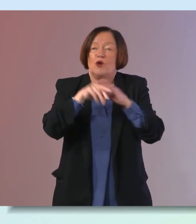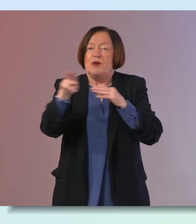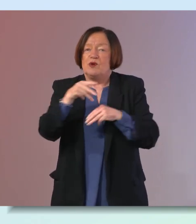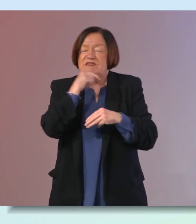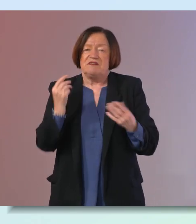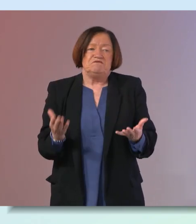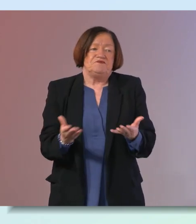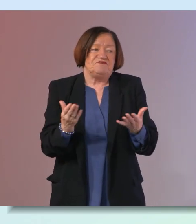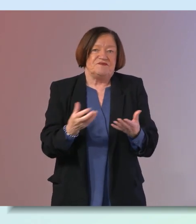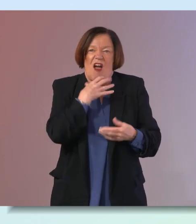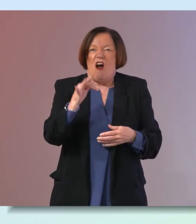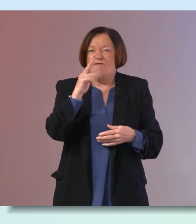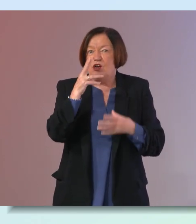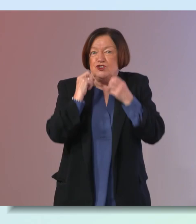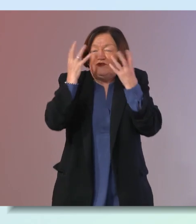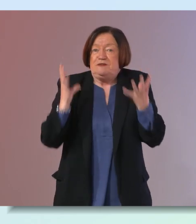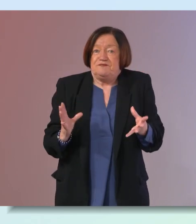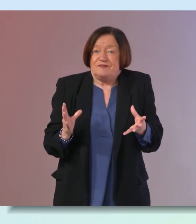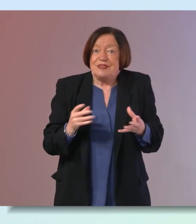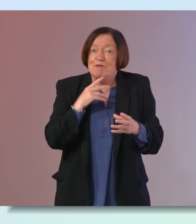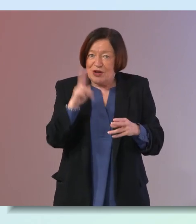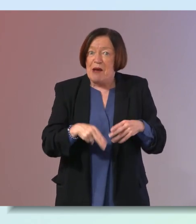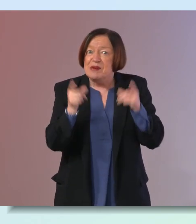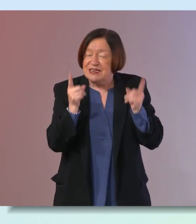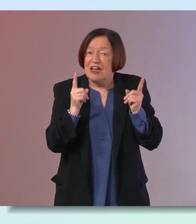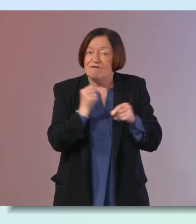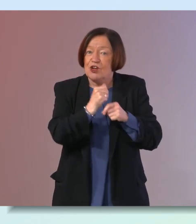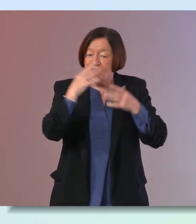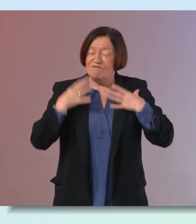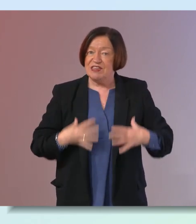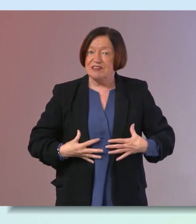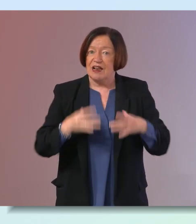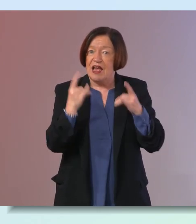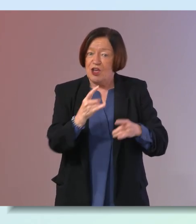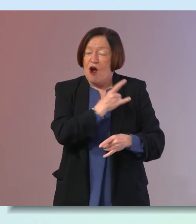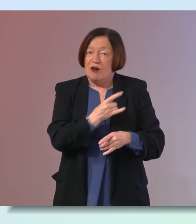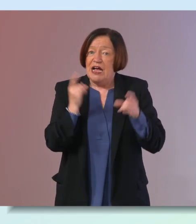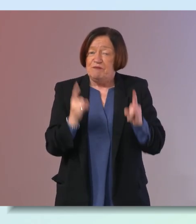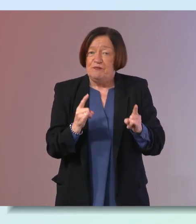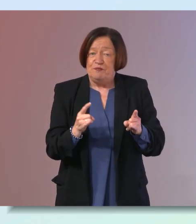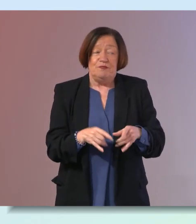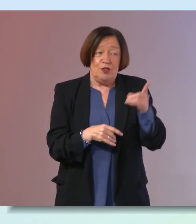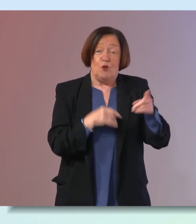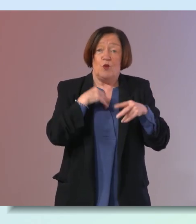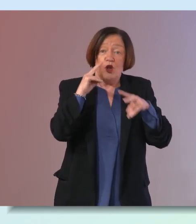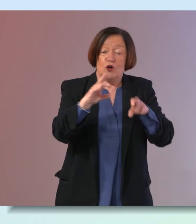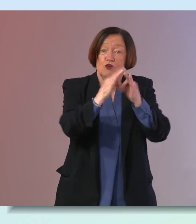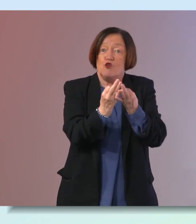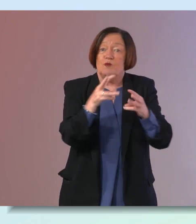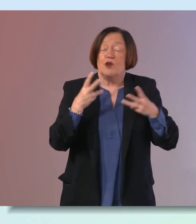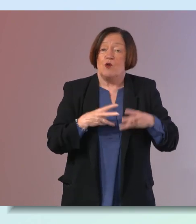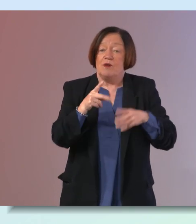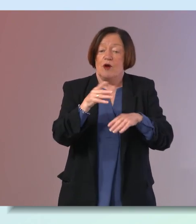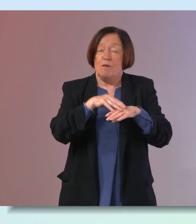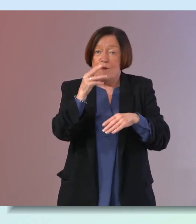said a hot flush yeah so it can actually be dangerous for your physical for your heart health so when we look at groups of women who are